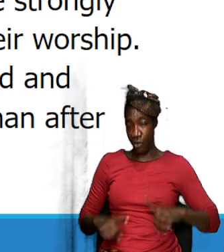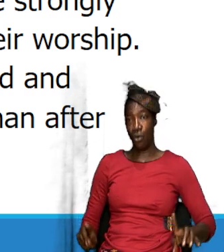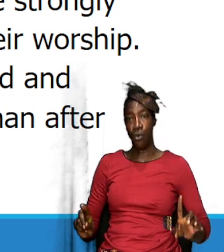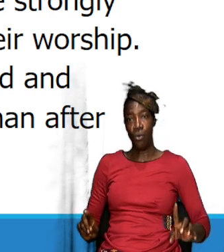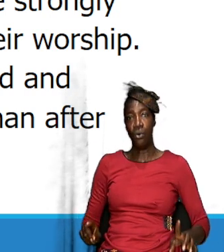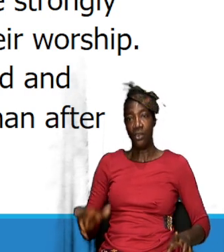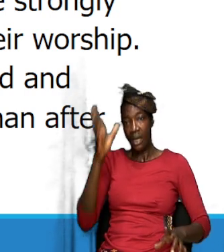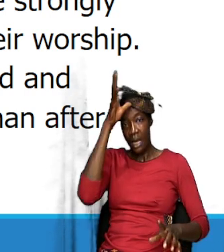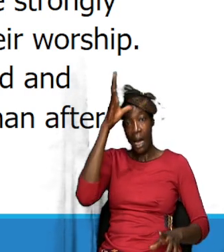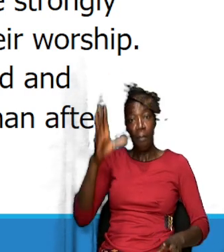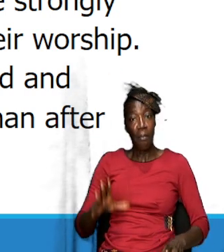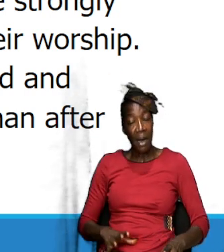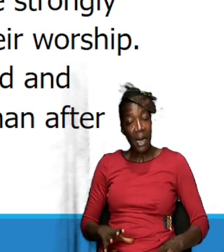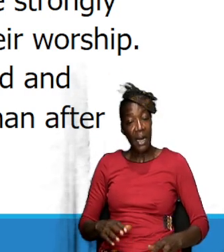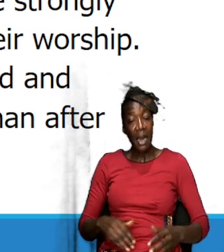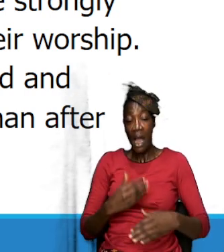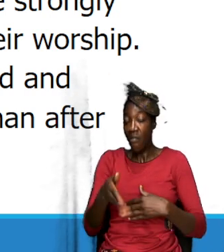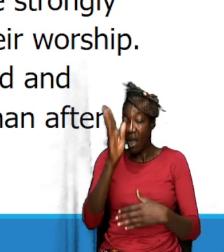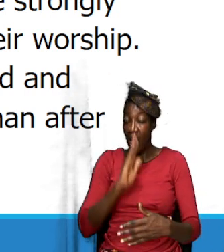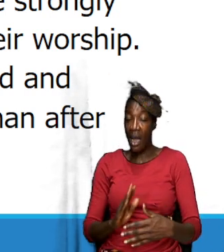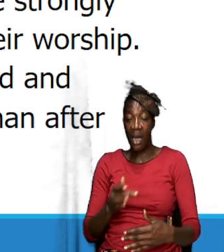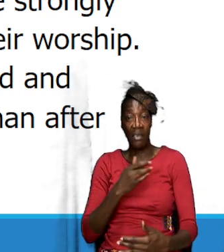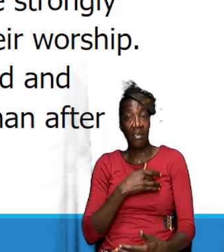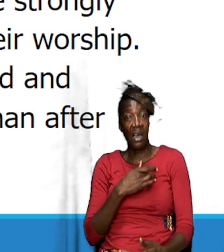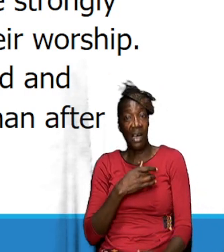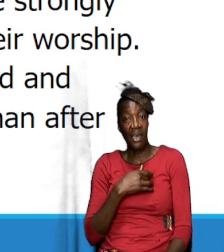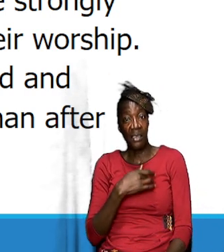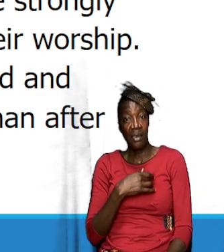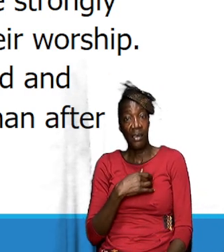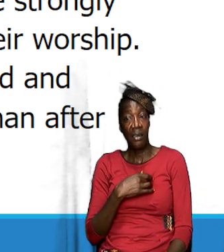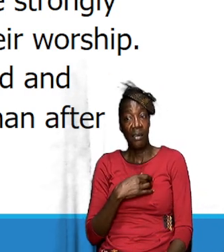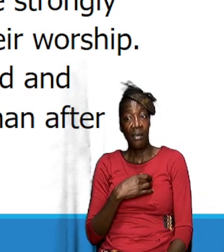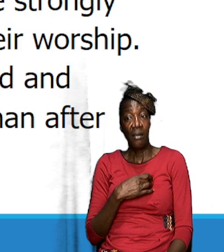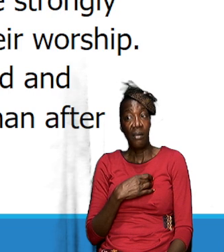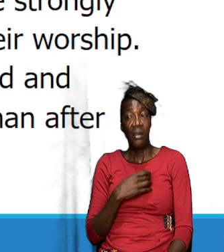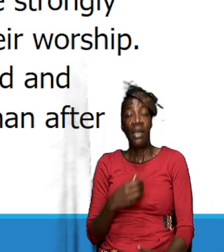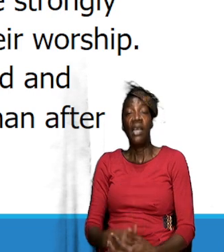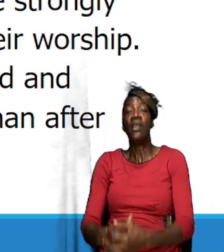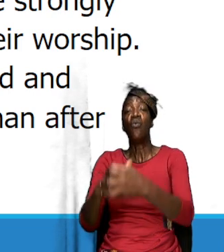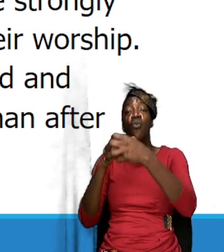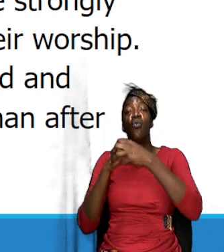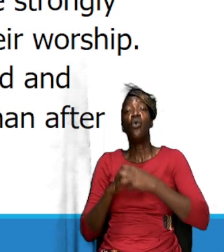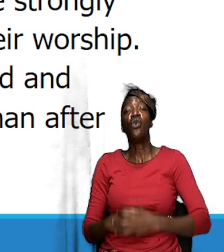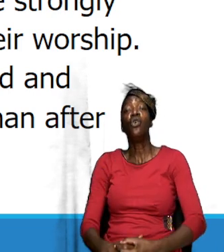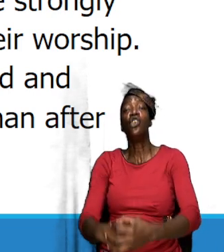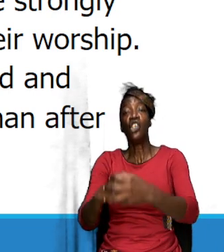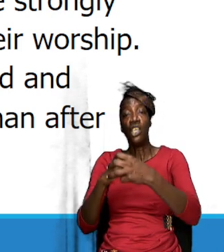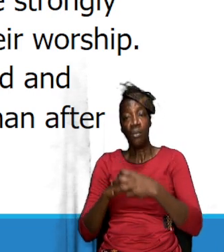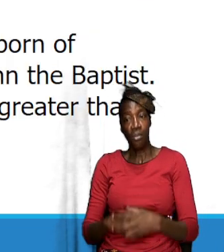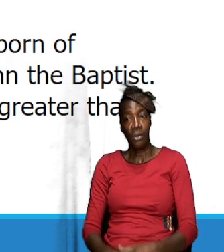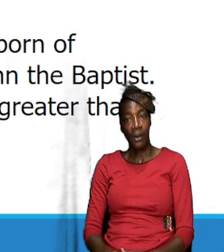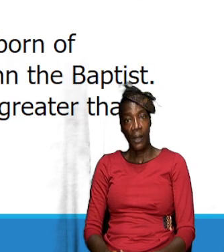after God's own heart and we know that he danced before God in worship you know